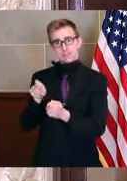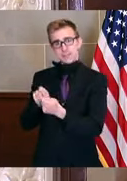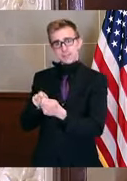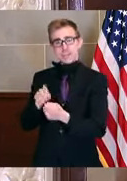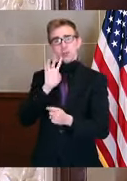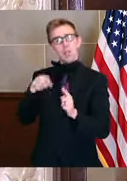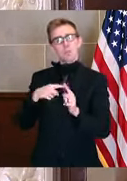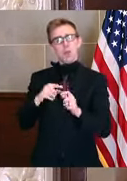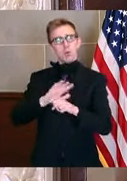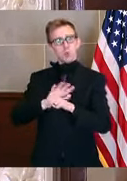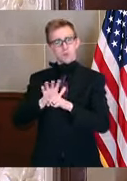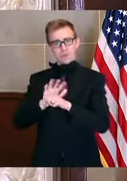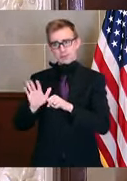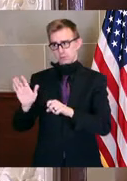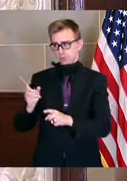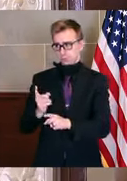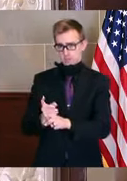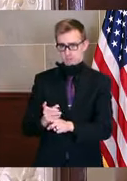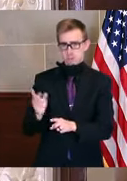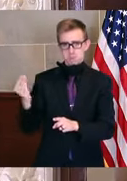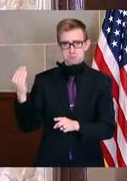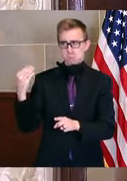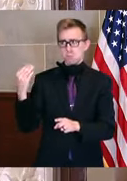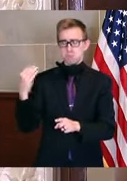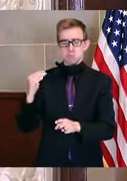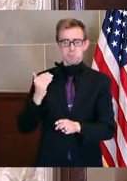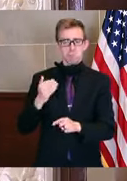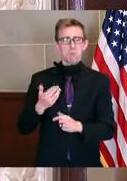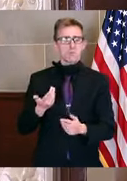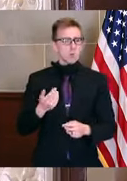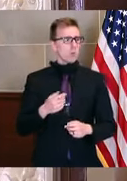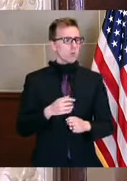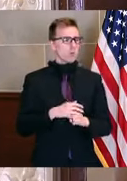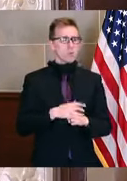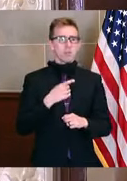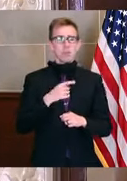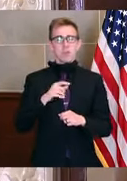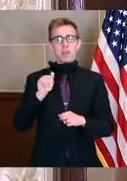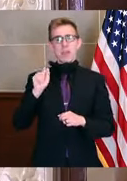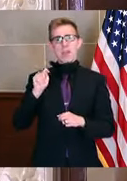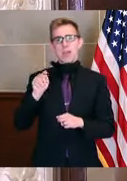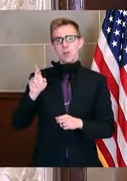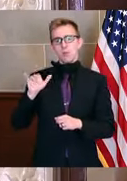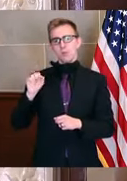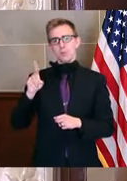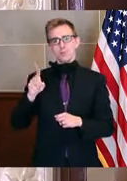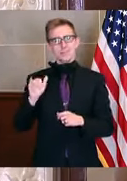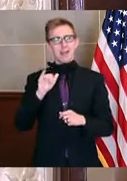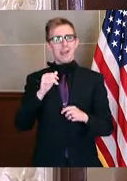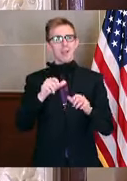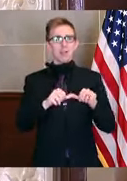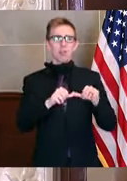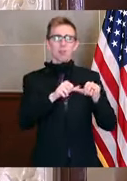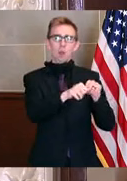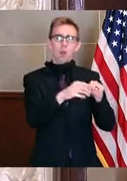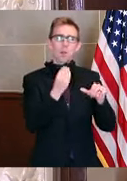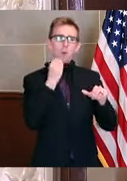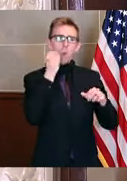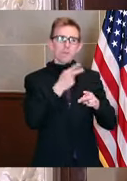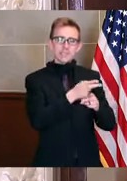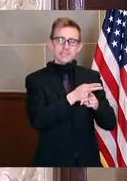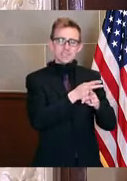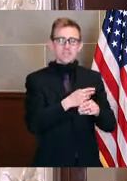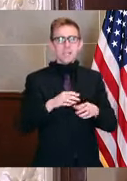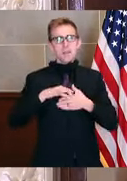COVID-19, if I'm not mistaken, right? So as we look at our vulnerable populations, long term care facilities, meat packing